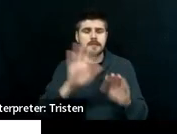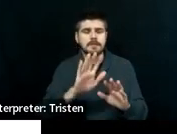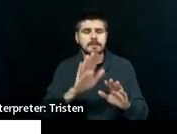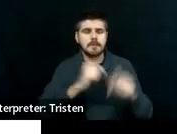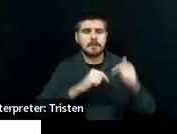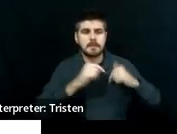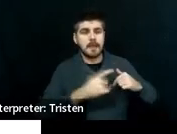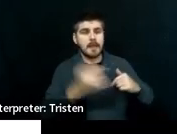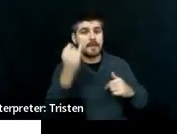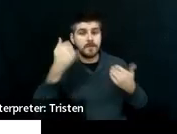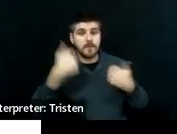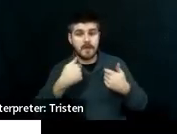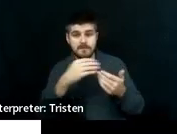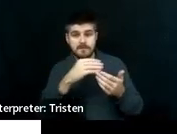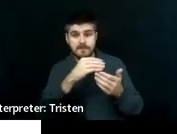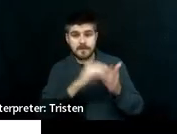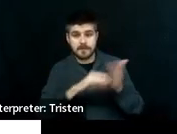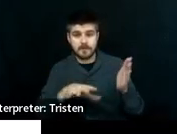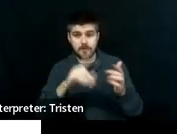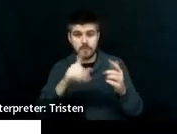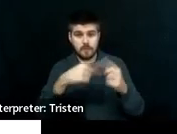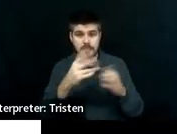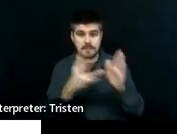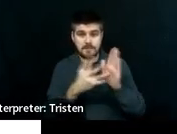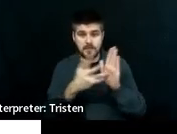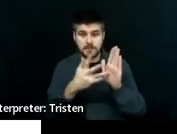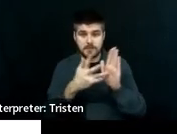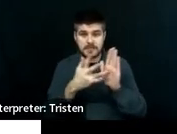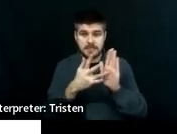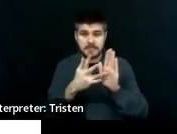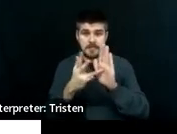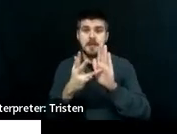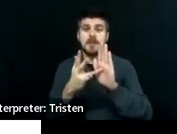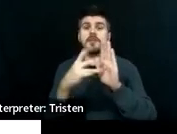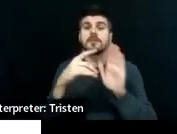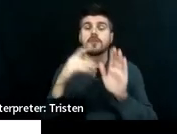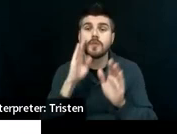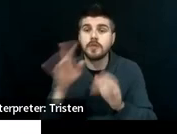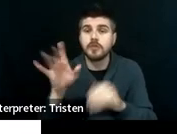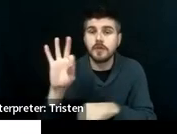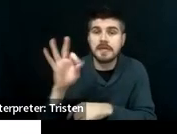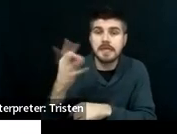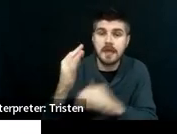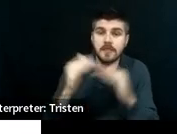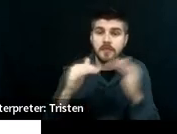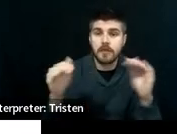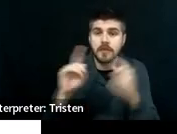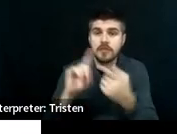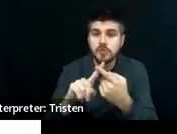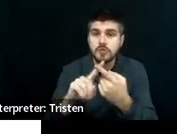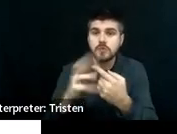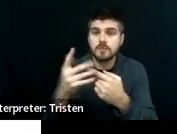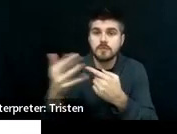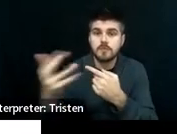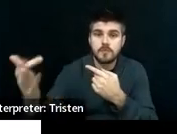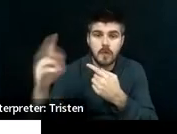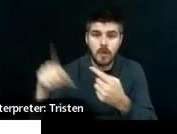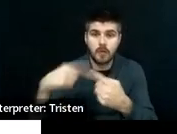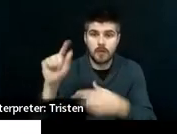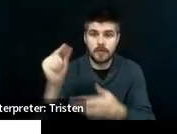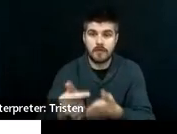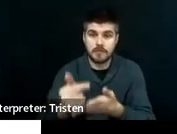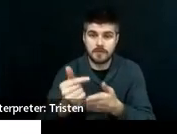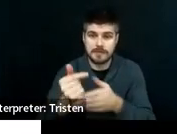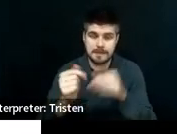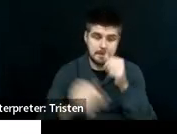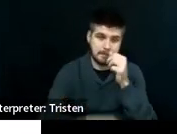the child as a freshman, we expect for you to do from 9th to whenever that child is going to finish. And Titus will talk about that a little